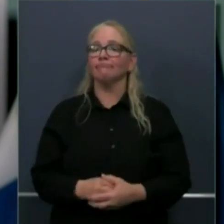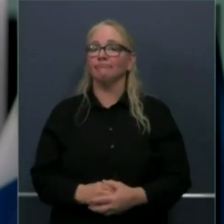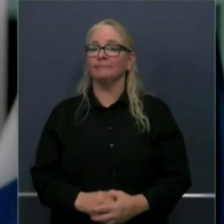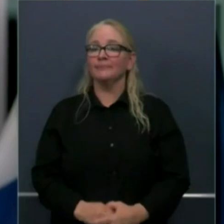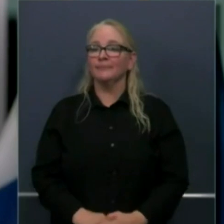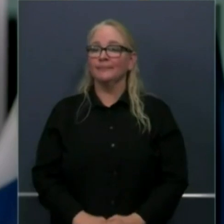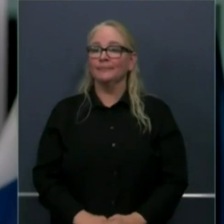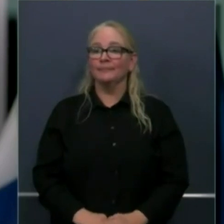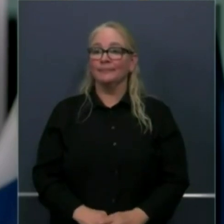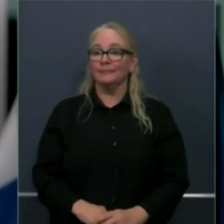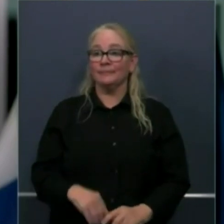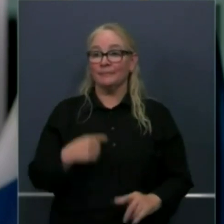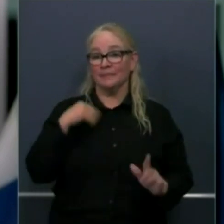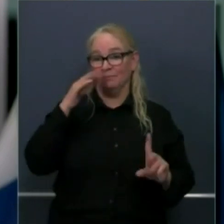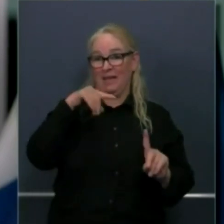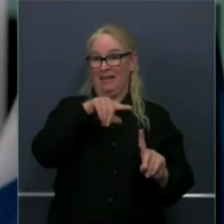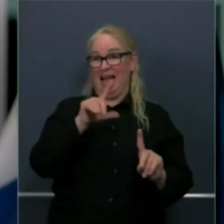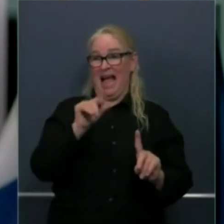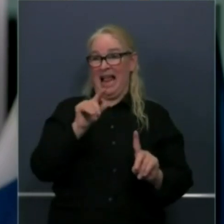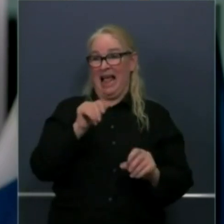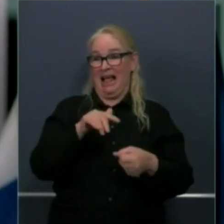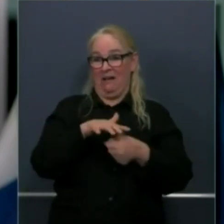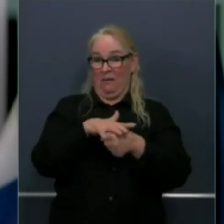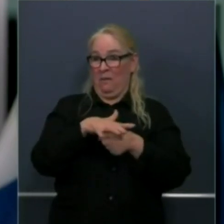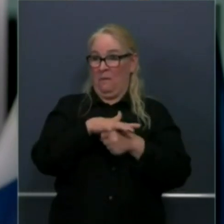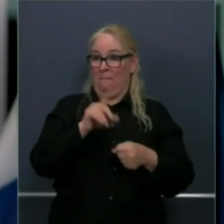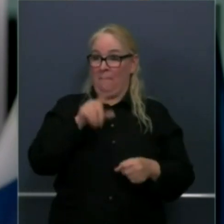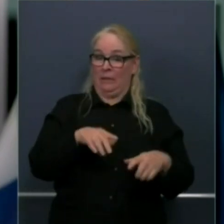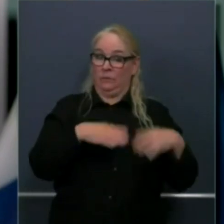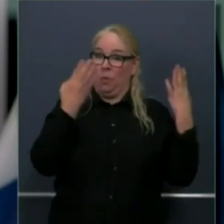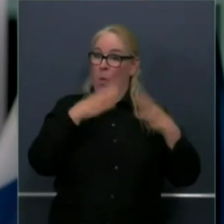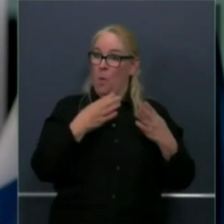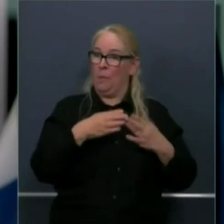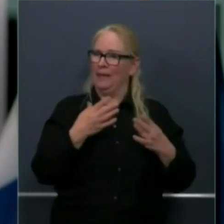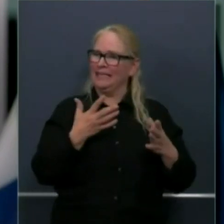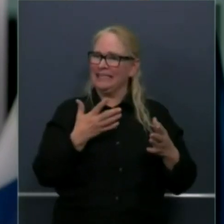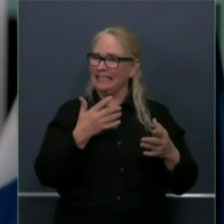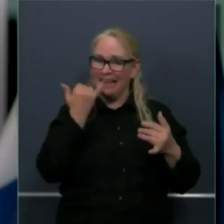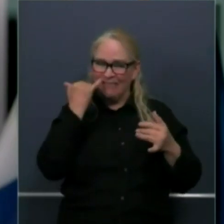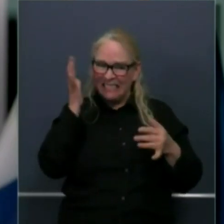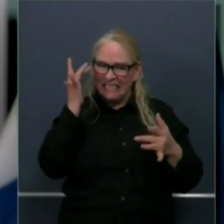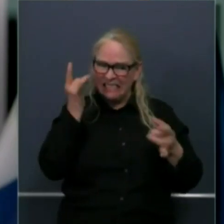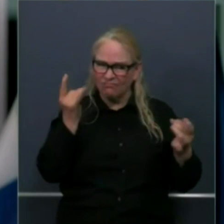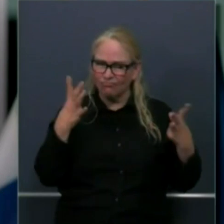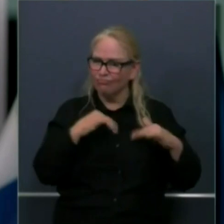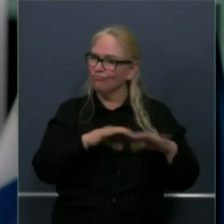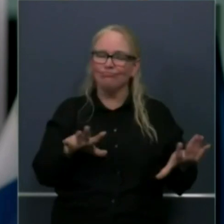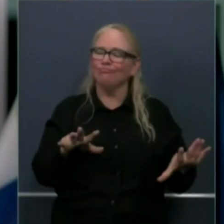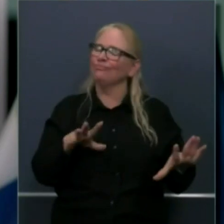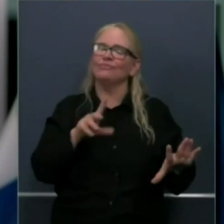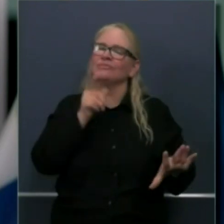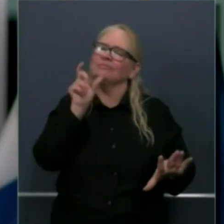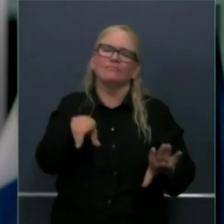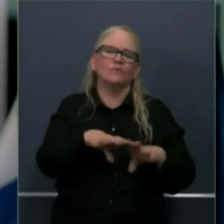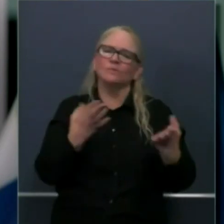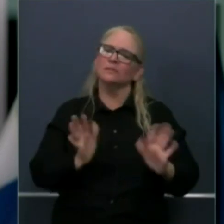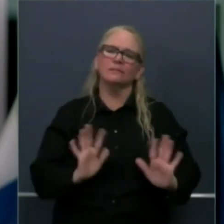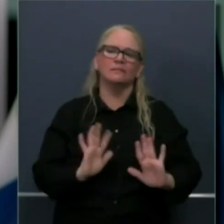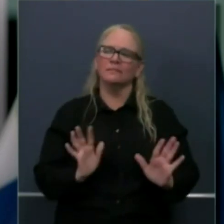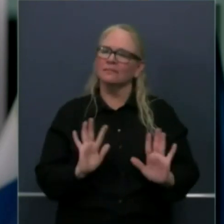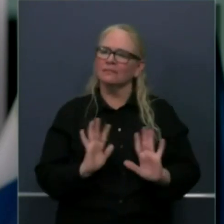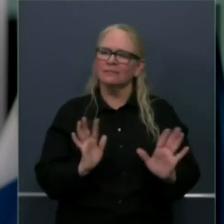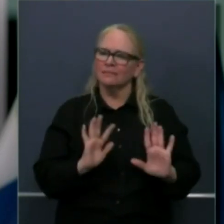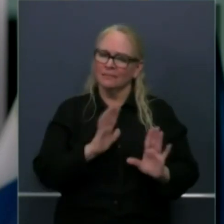elsewhere to feel that they have to move in to this space sooner because their conditions are very,